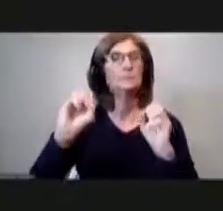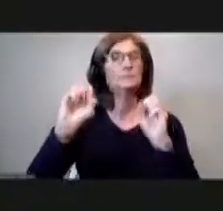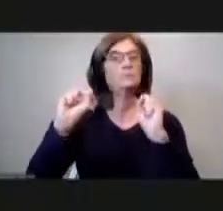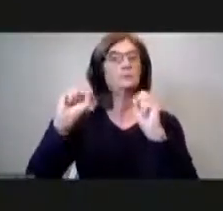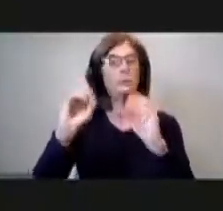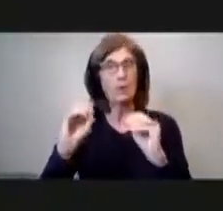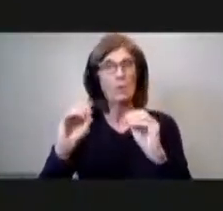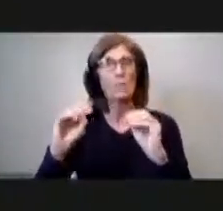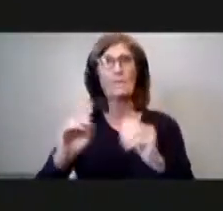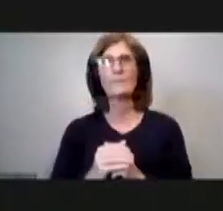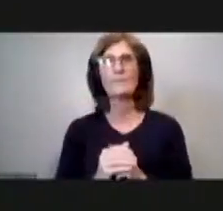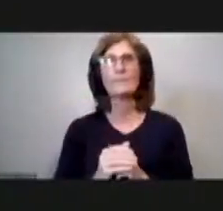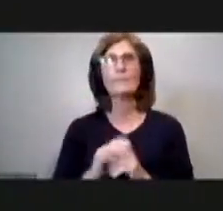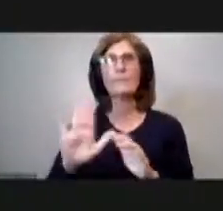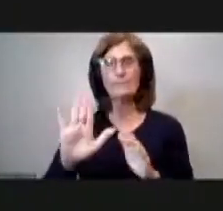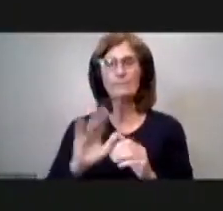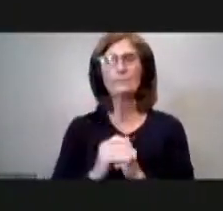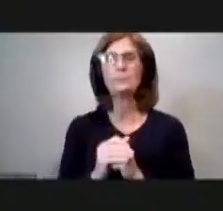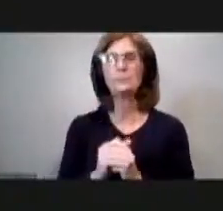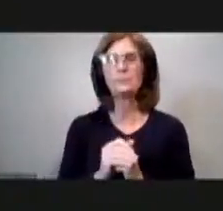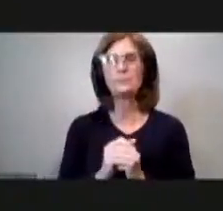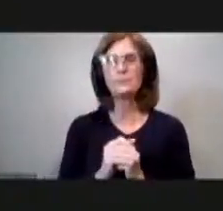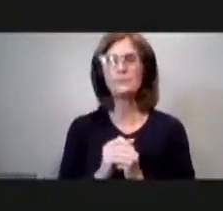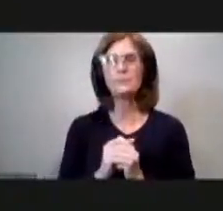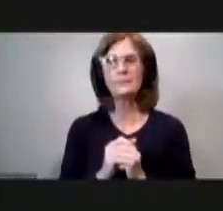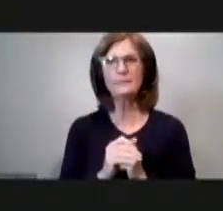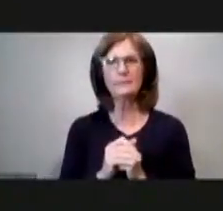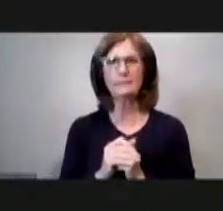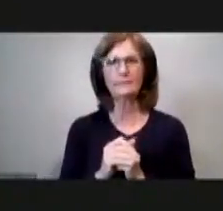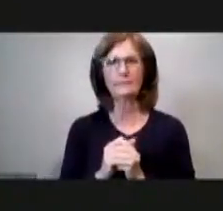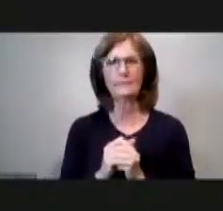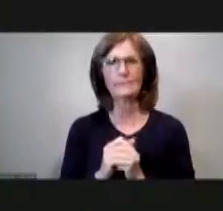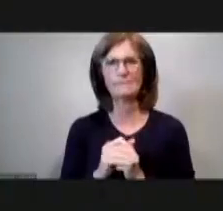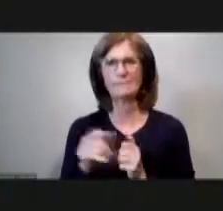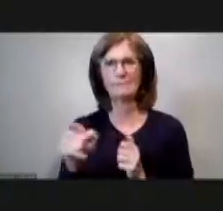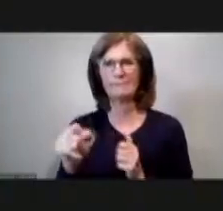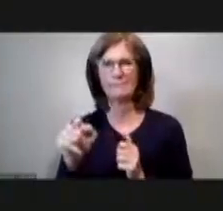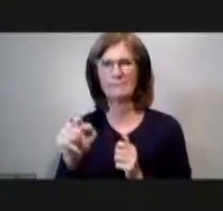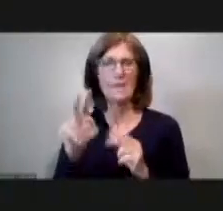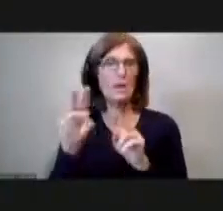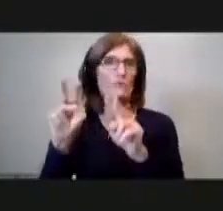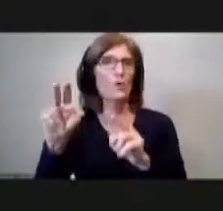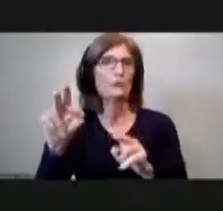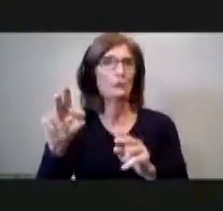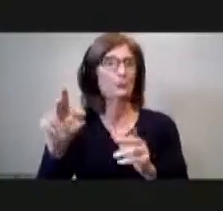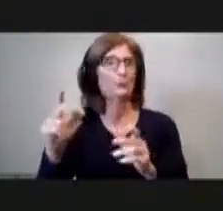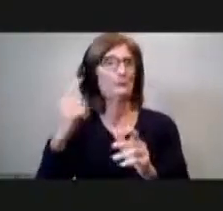excuse me um look forward to hear what you come up with thanks